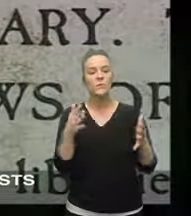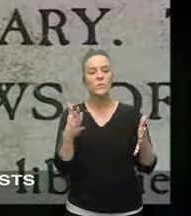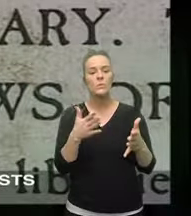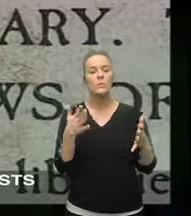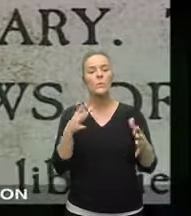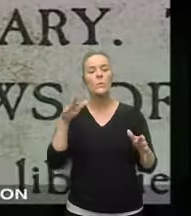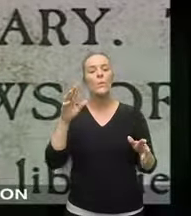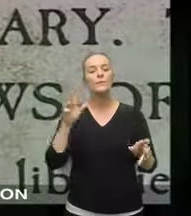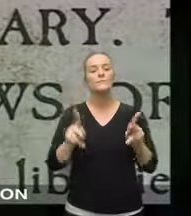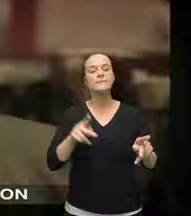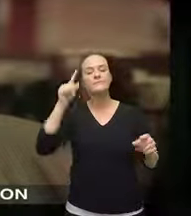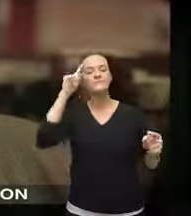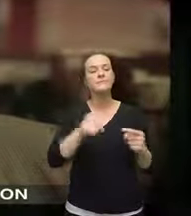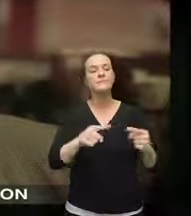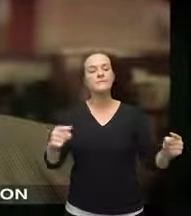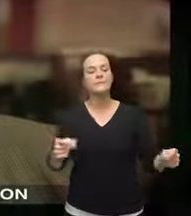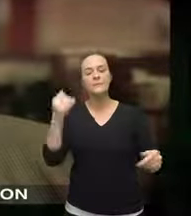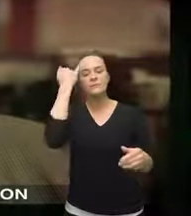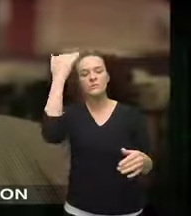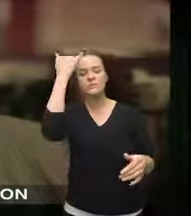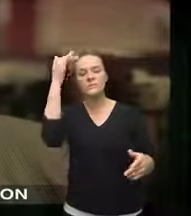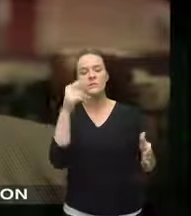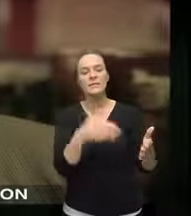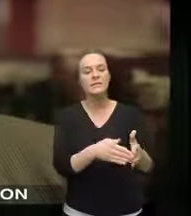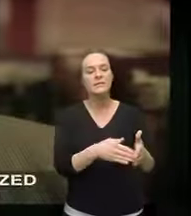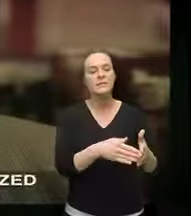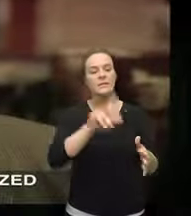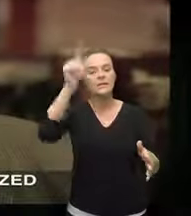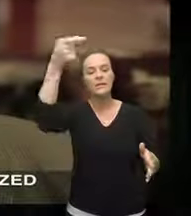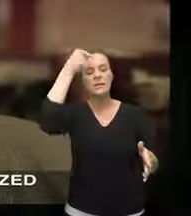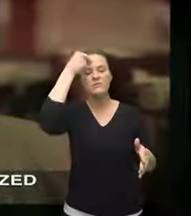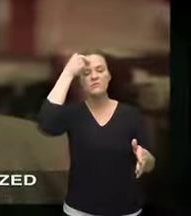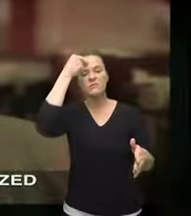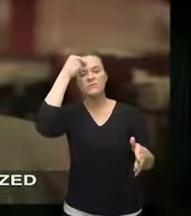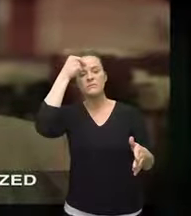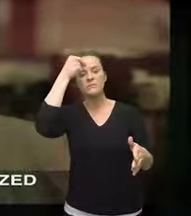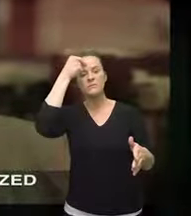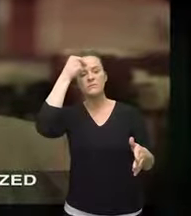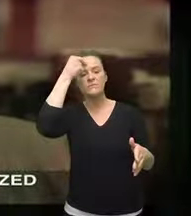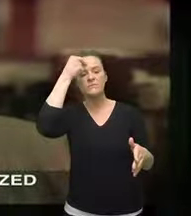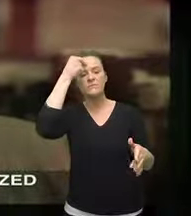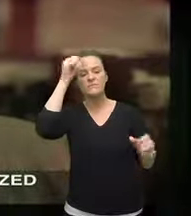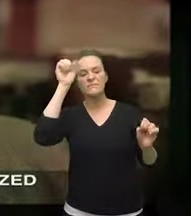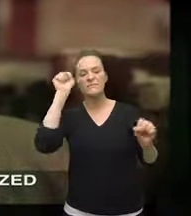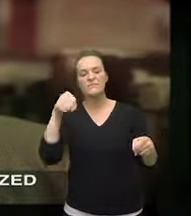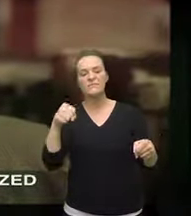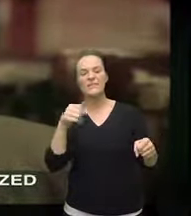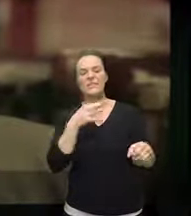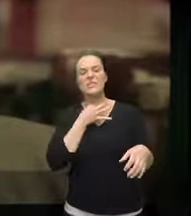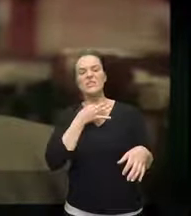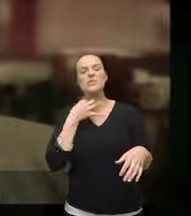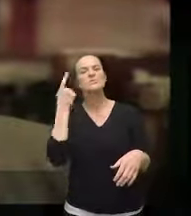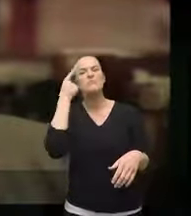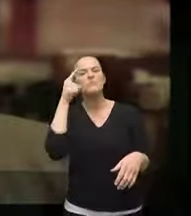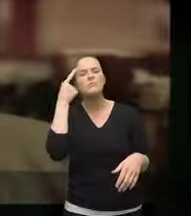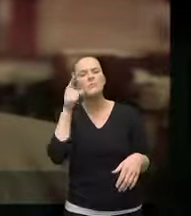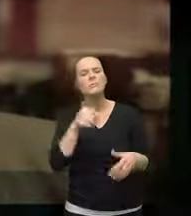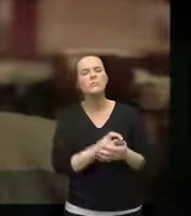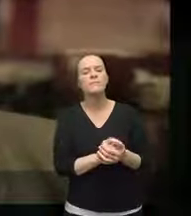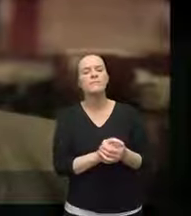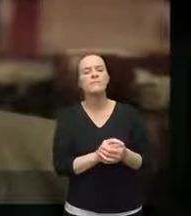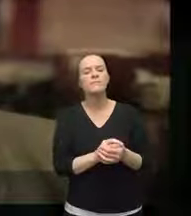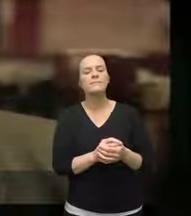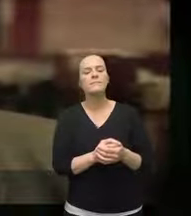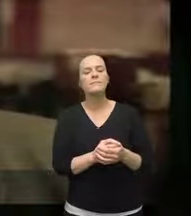concerned about it's the fear of the creation of this amount of centralized national power and it's